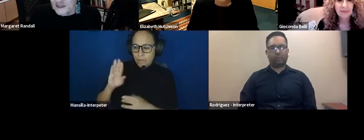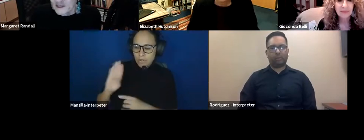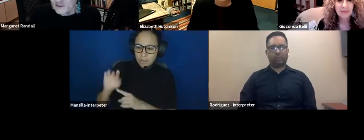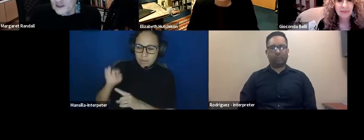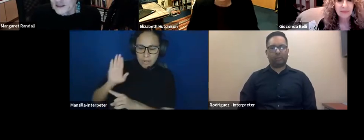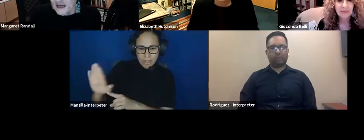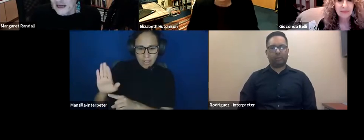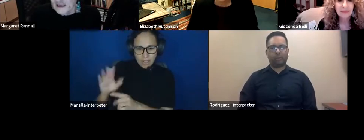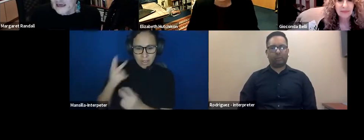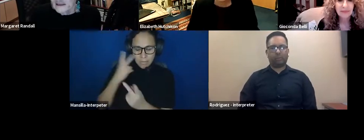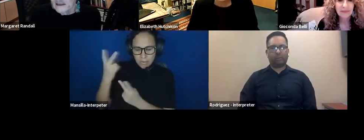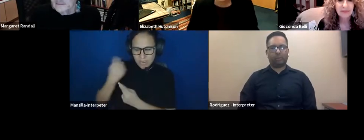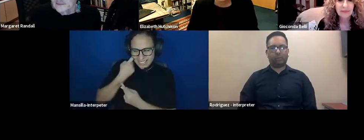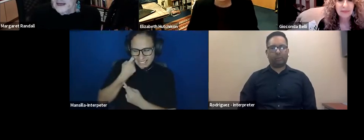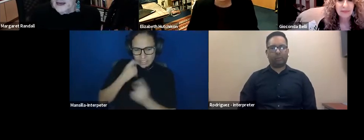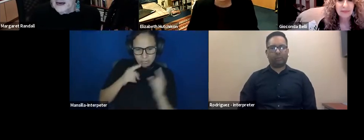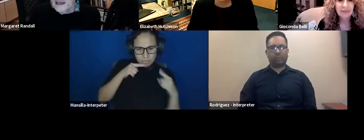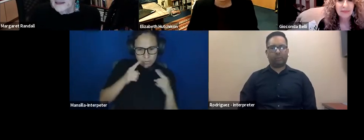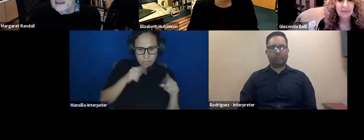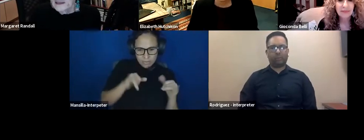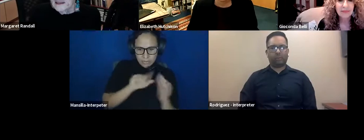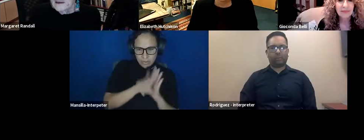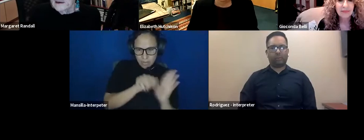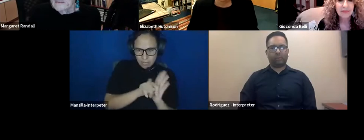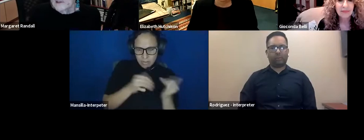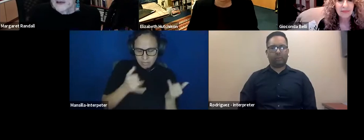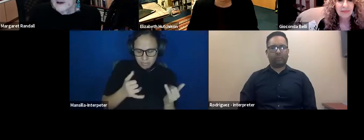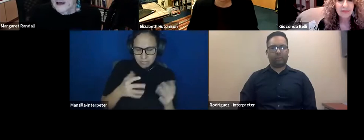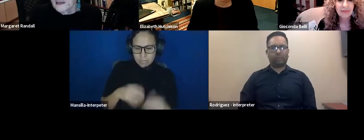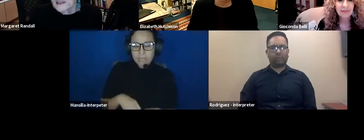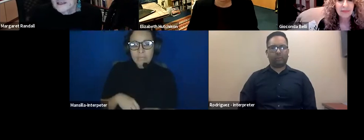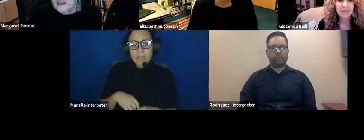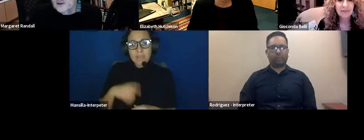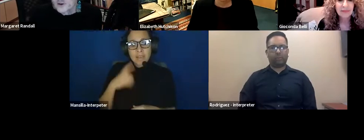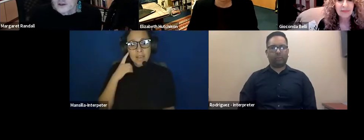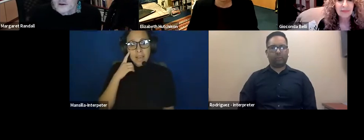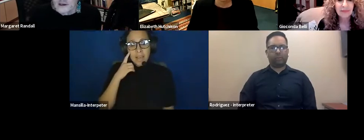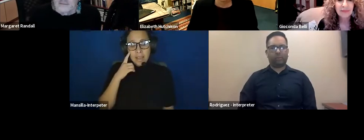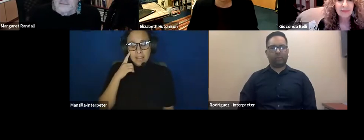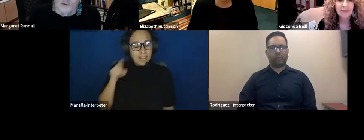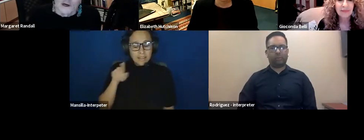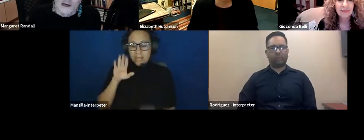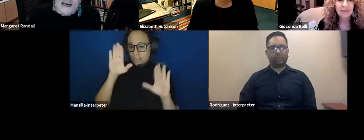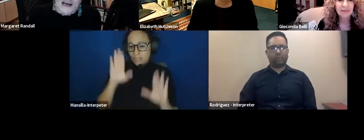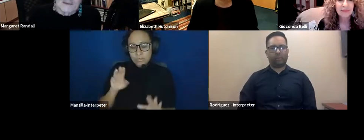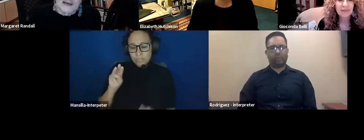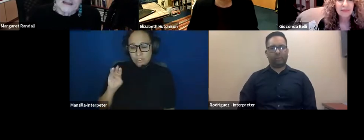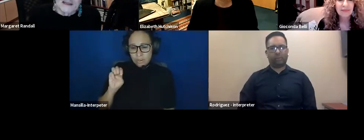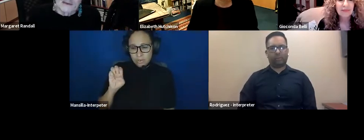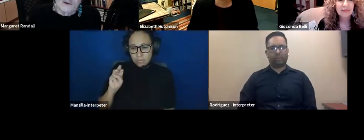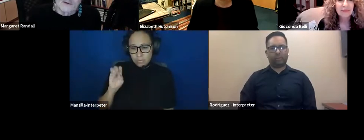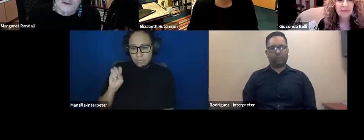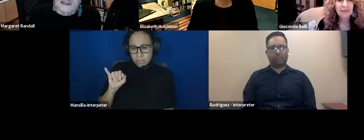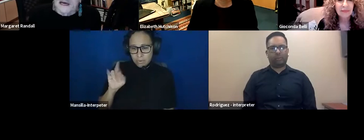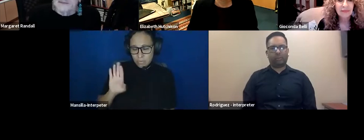conversation that we just had, and I think that the most, I think it's an extraordinary memoir, but I